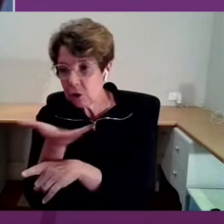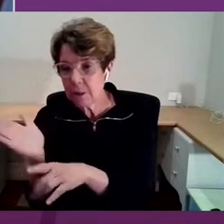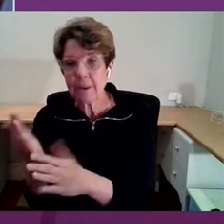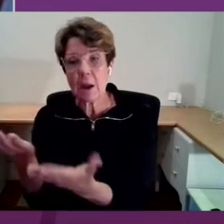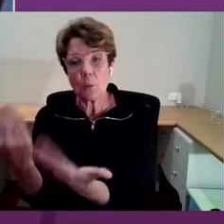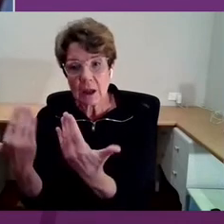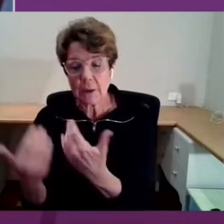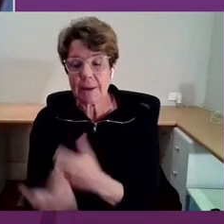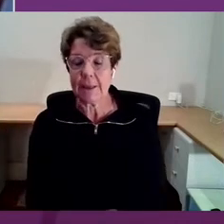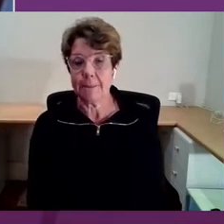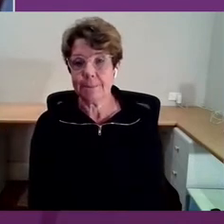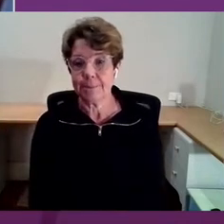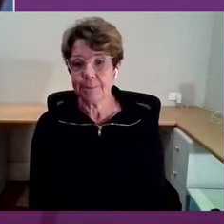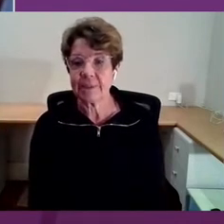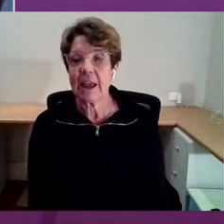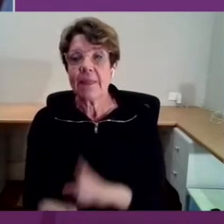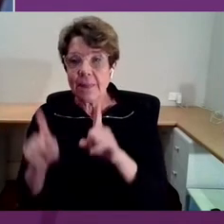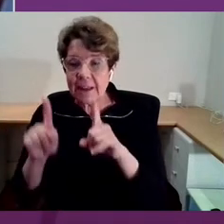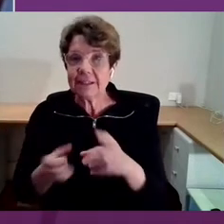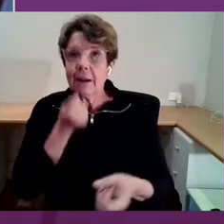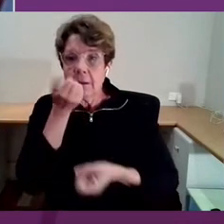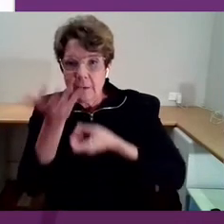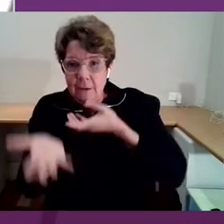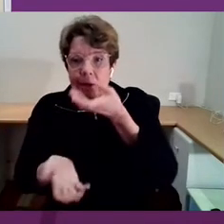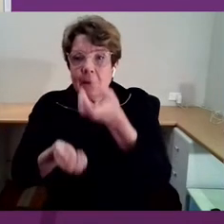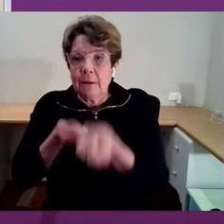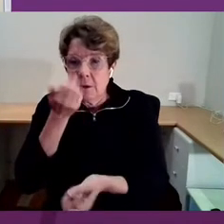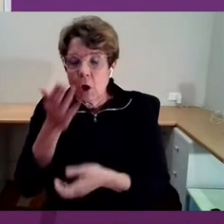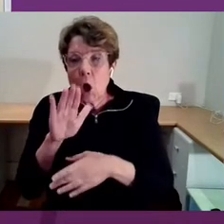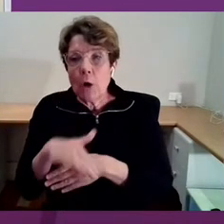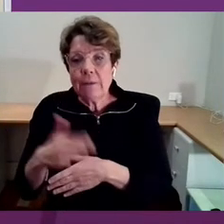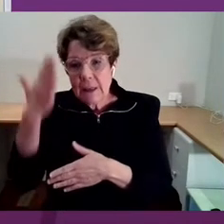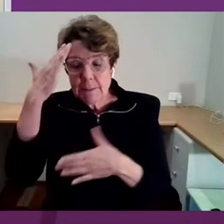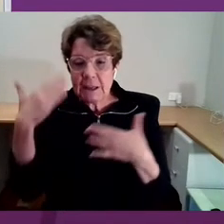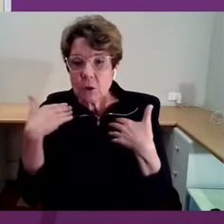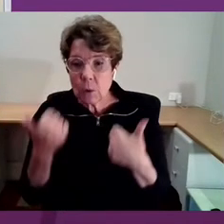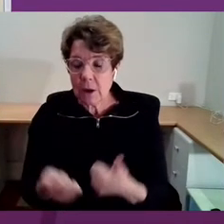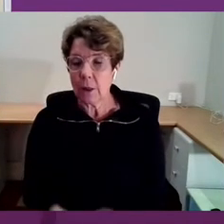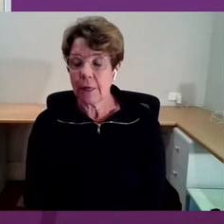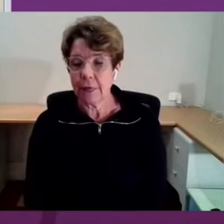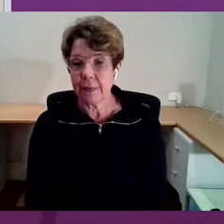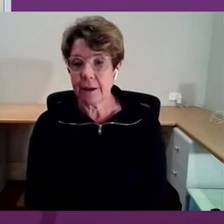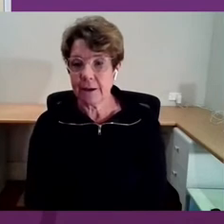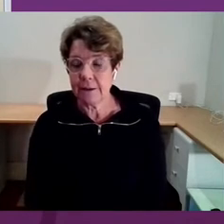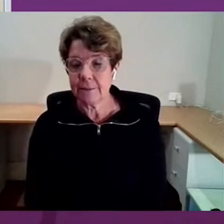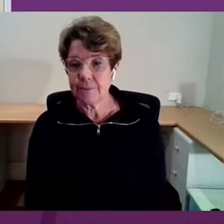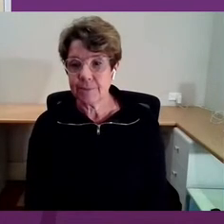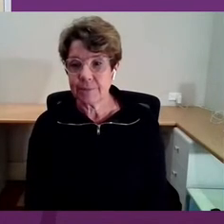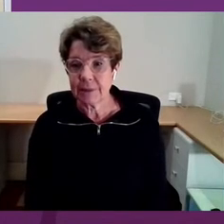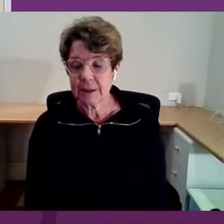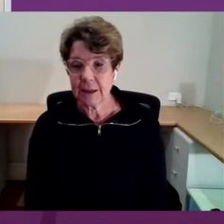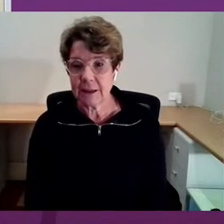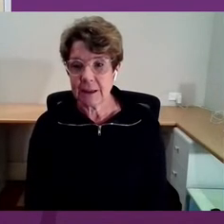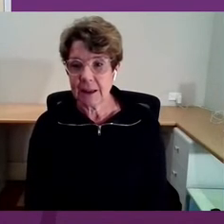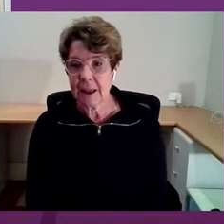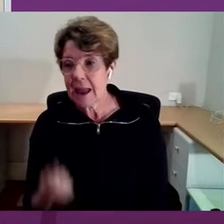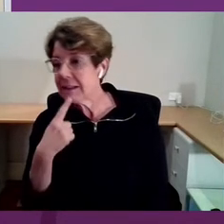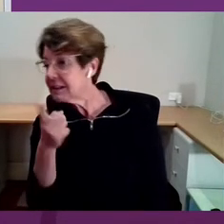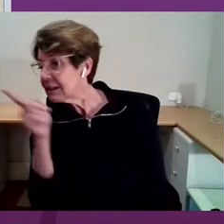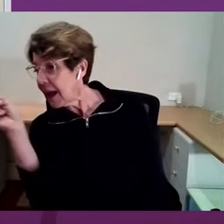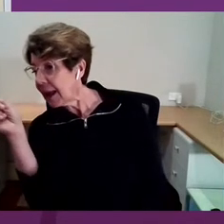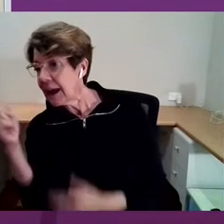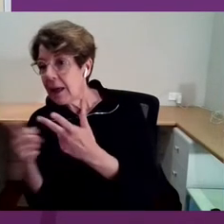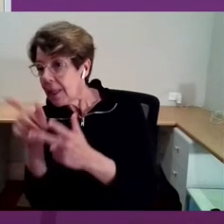And they start opening up about their mental health and go, well, you know, Greta's down in her room down here.